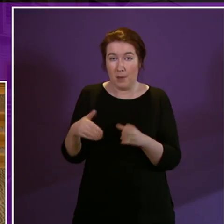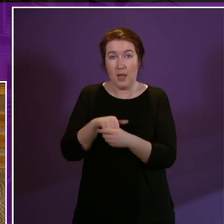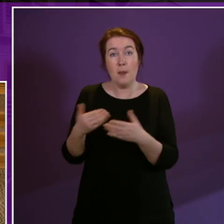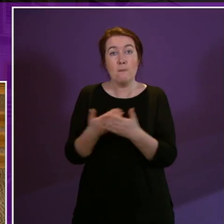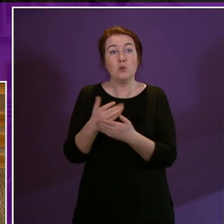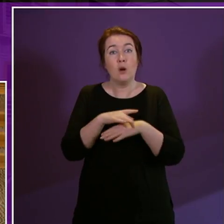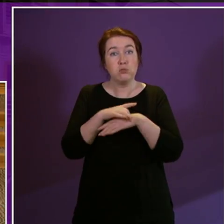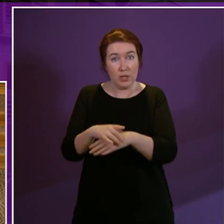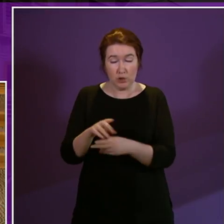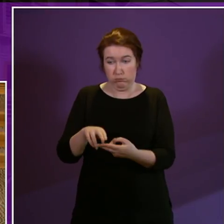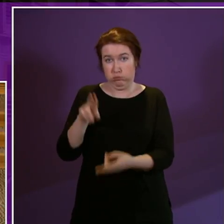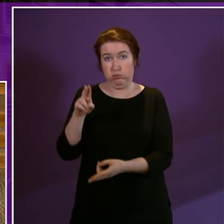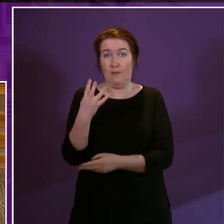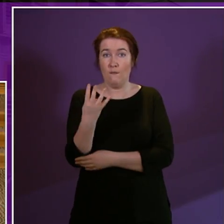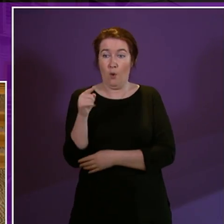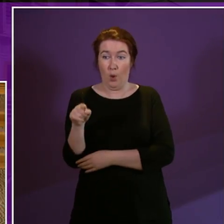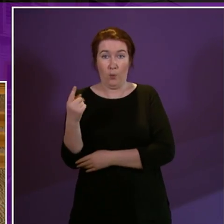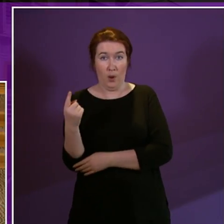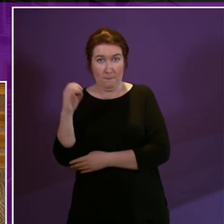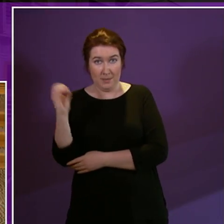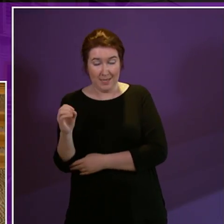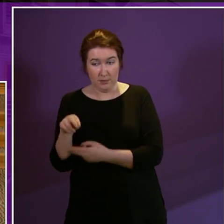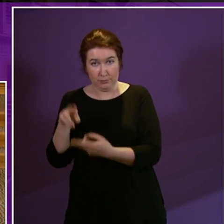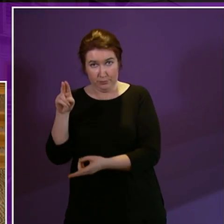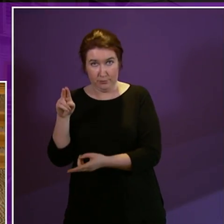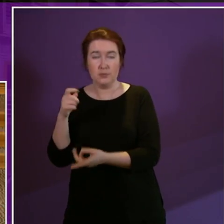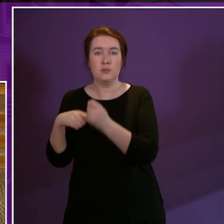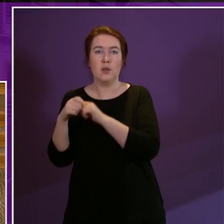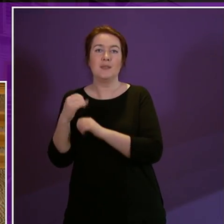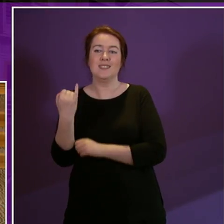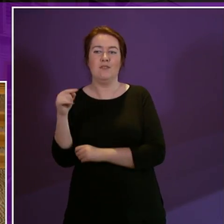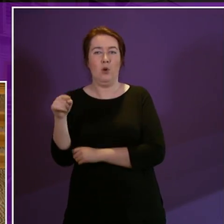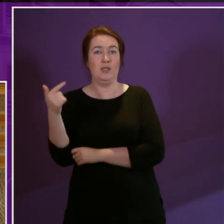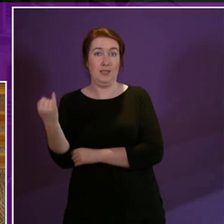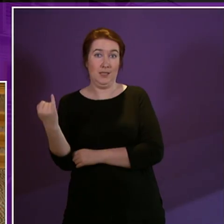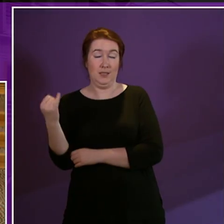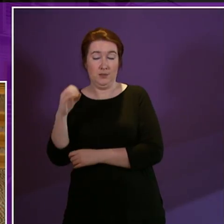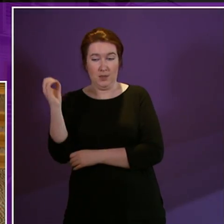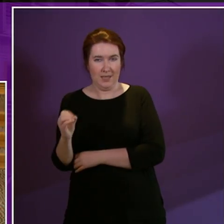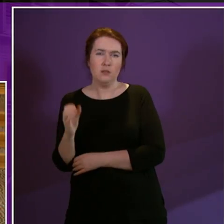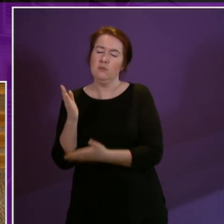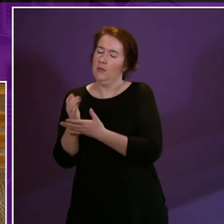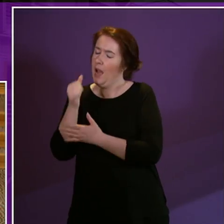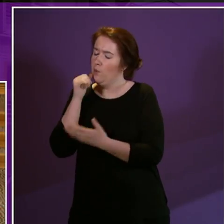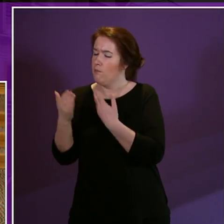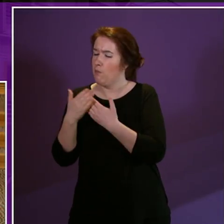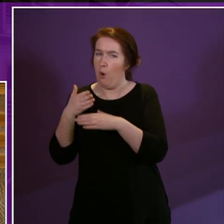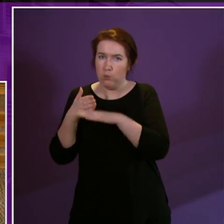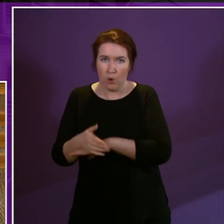modern apprenticeship programme has risen by 4.1% to 7.6% absolutely more to do and